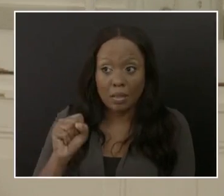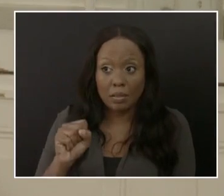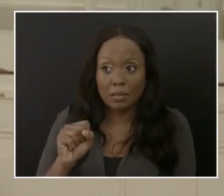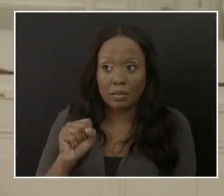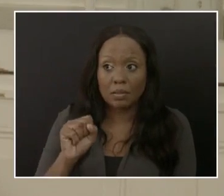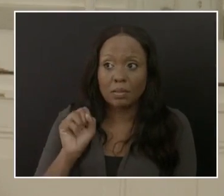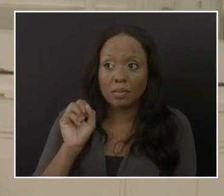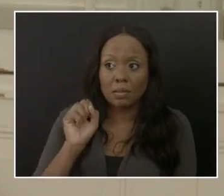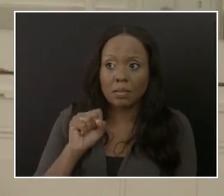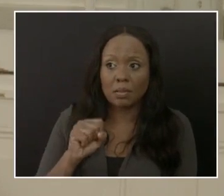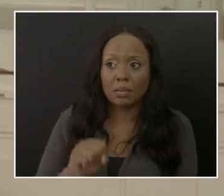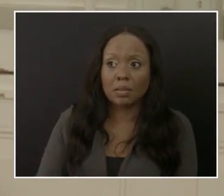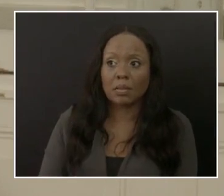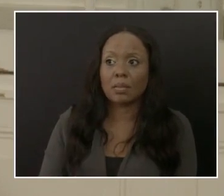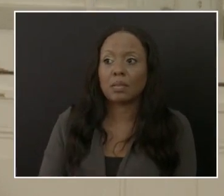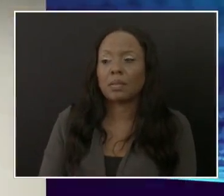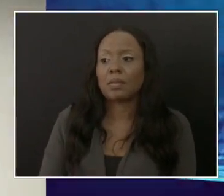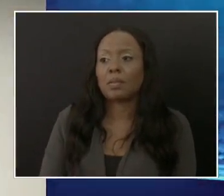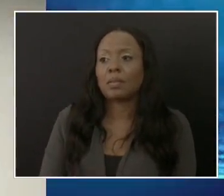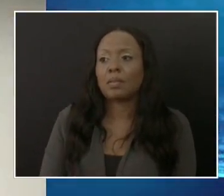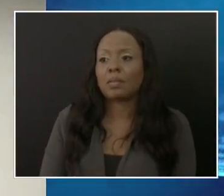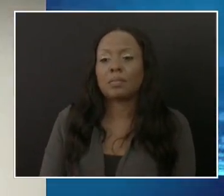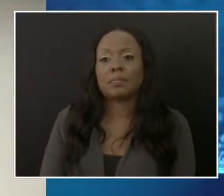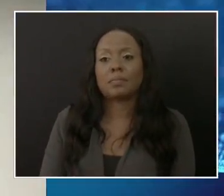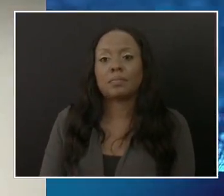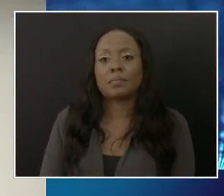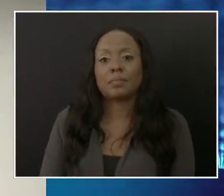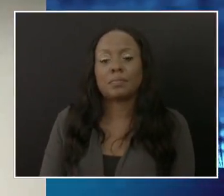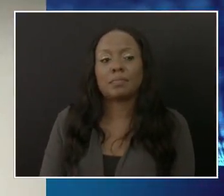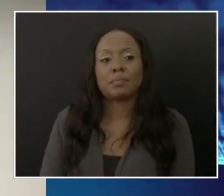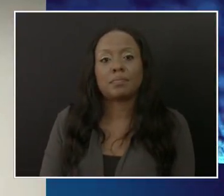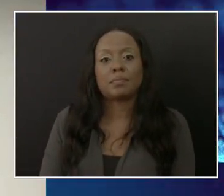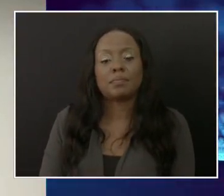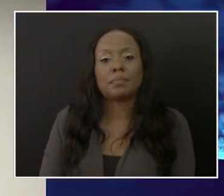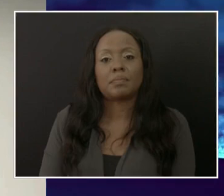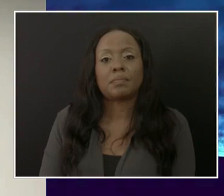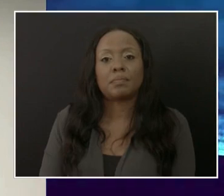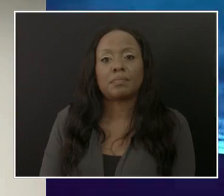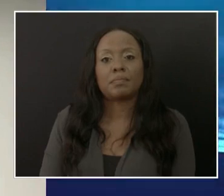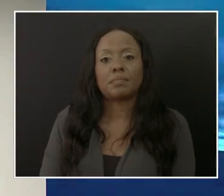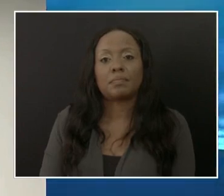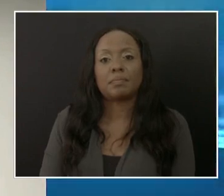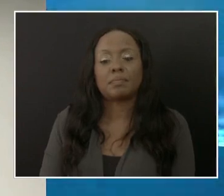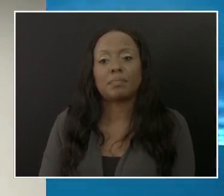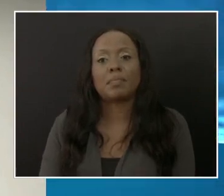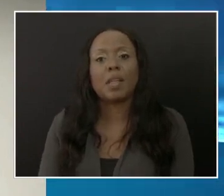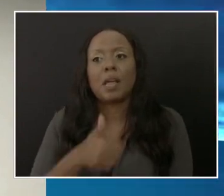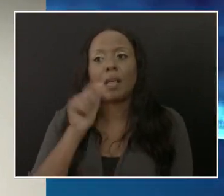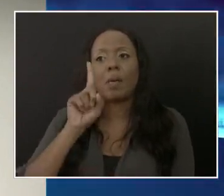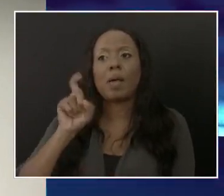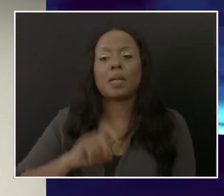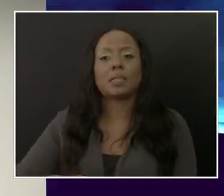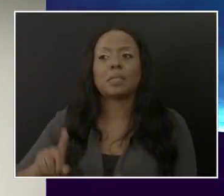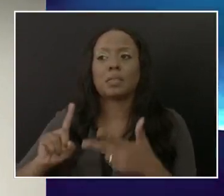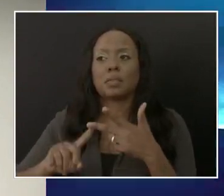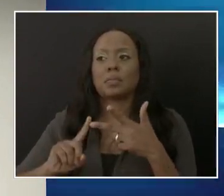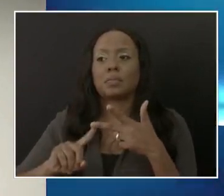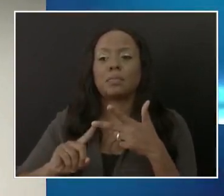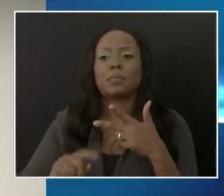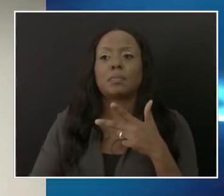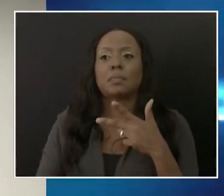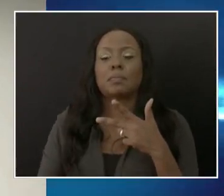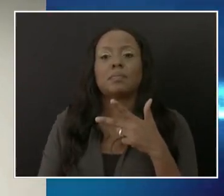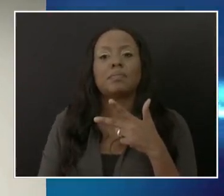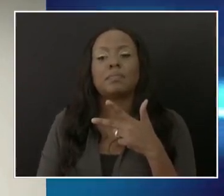Yes, it does at this point in time. I have another question this time for the head of the COVID-19 monitoring unit, Mr. Chapman.